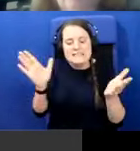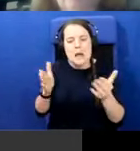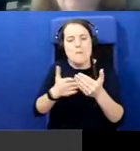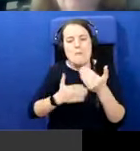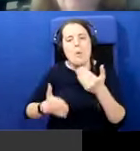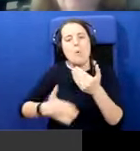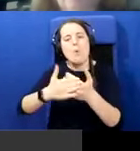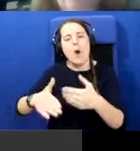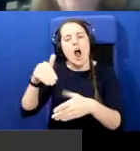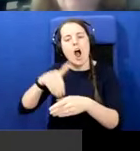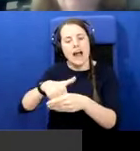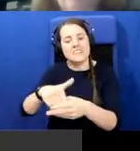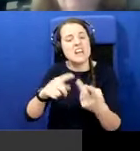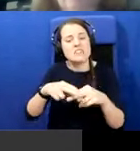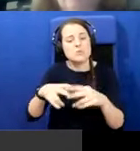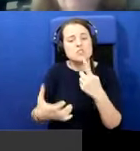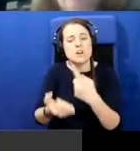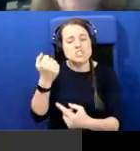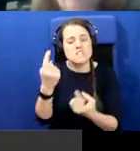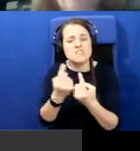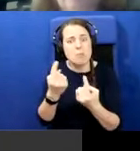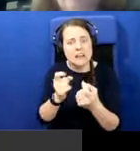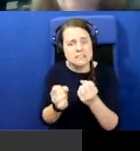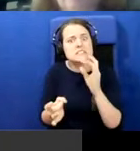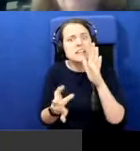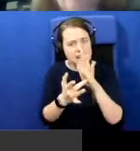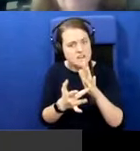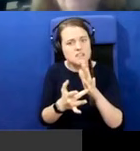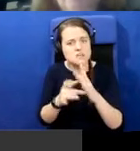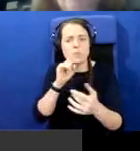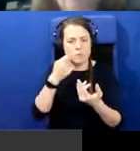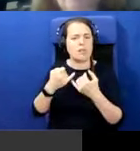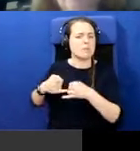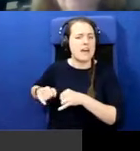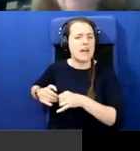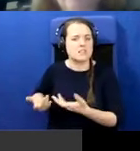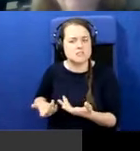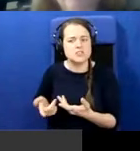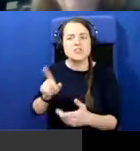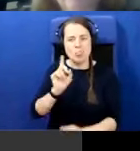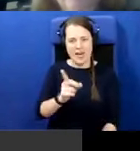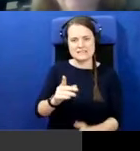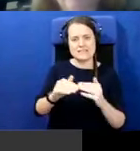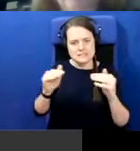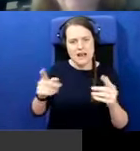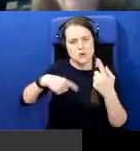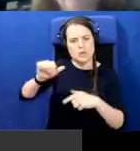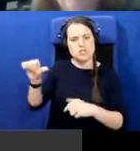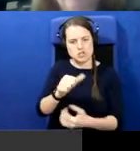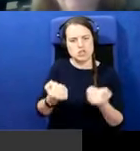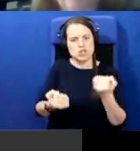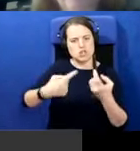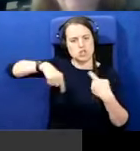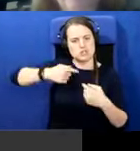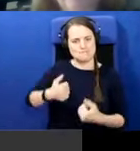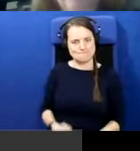failed if we don't achieve something significant there. fully accept that's a standard by which we should be judged by. Yes, we certainly